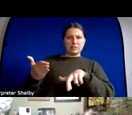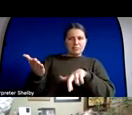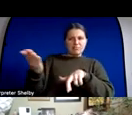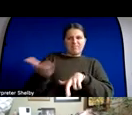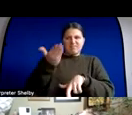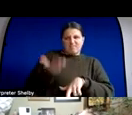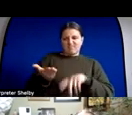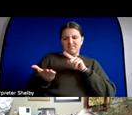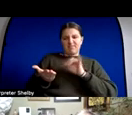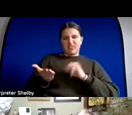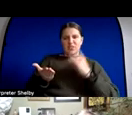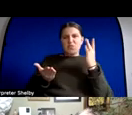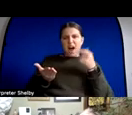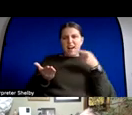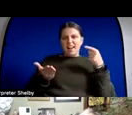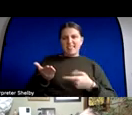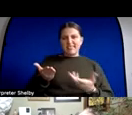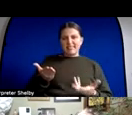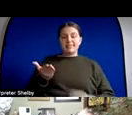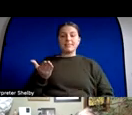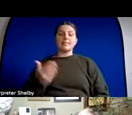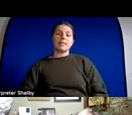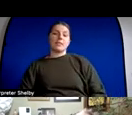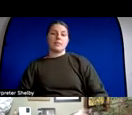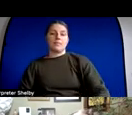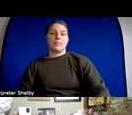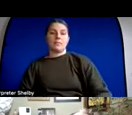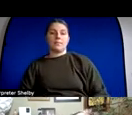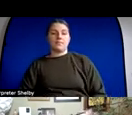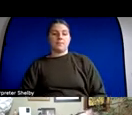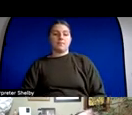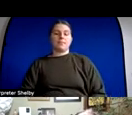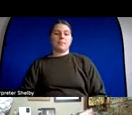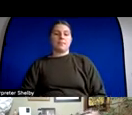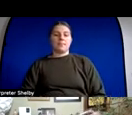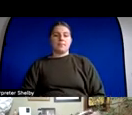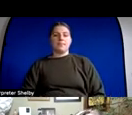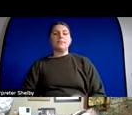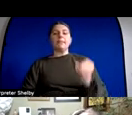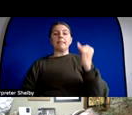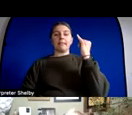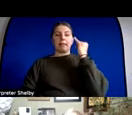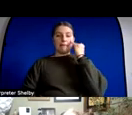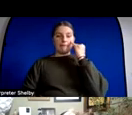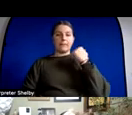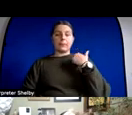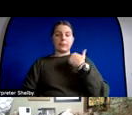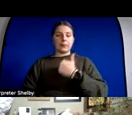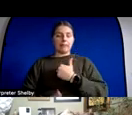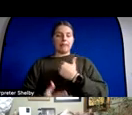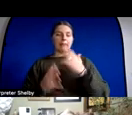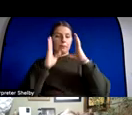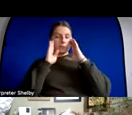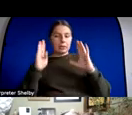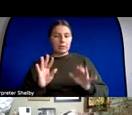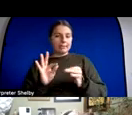now if we were working in terms of rules and representations and sentences and things like that we could come up